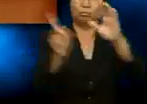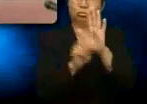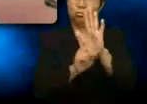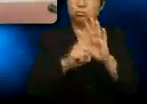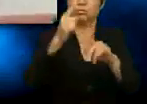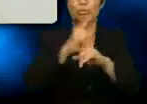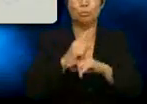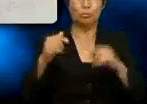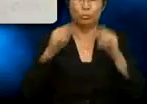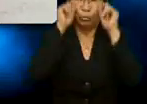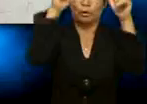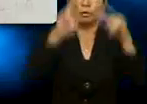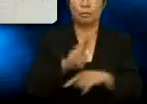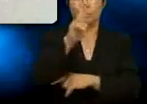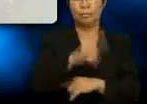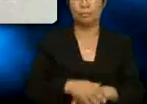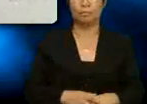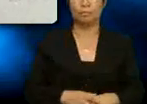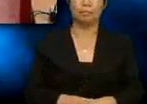Thank you. Thank you so much.